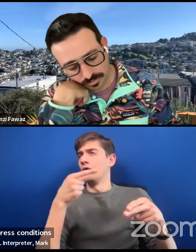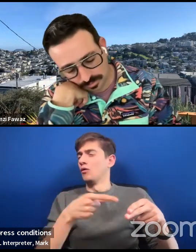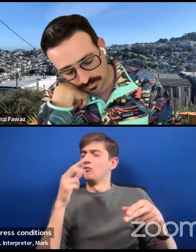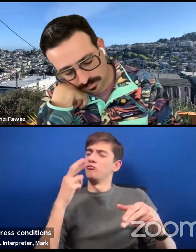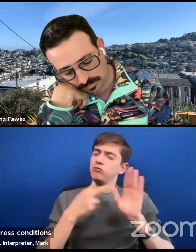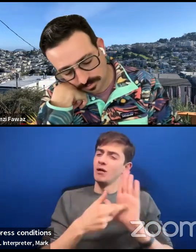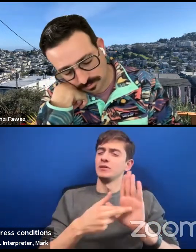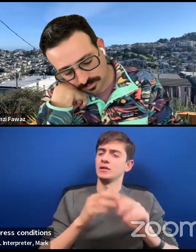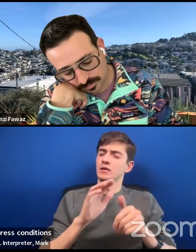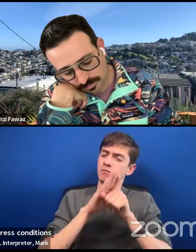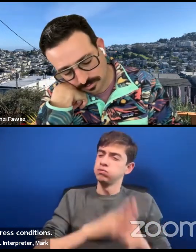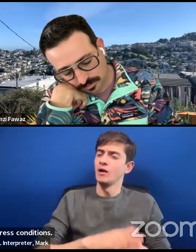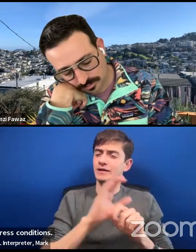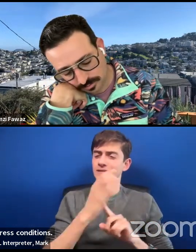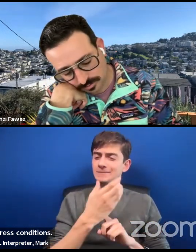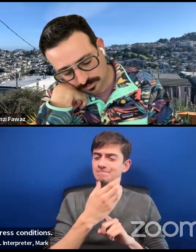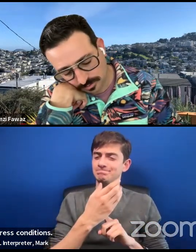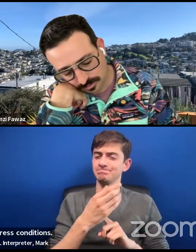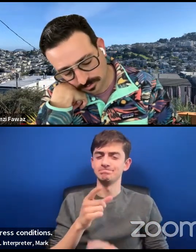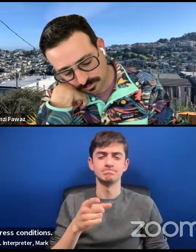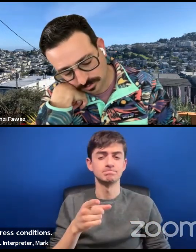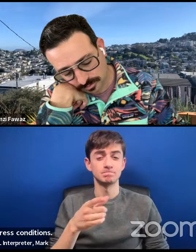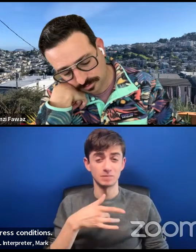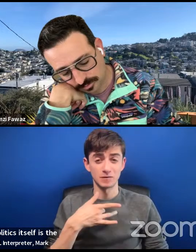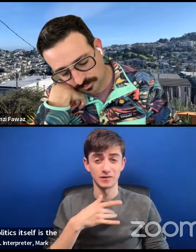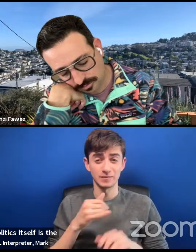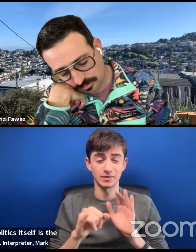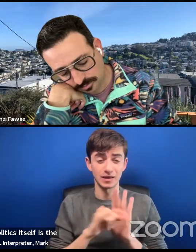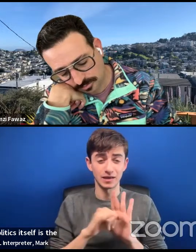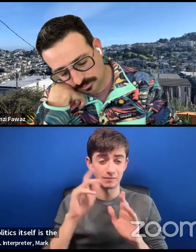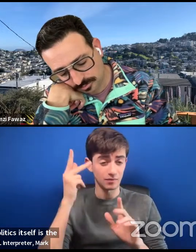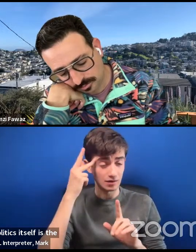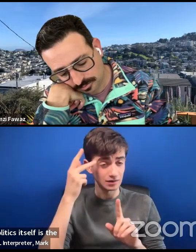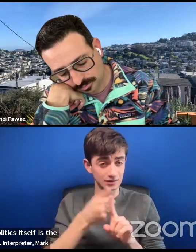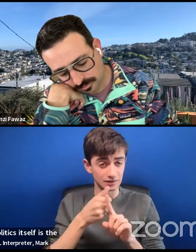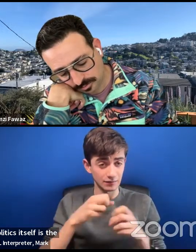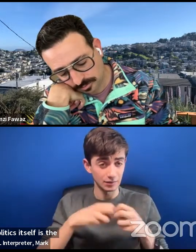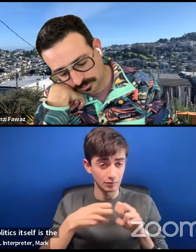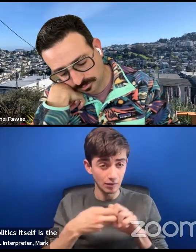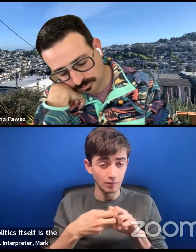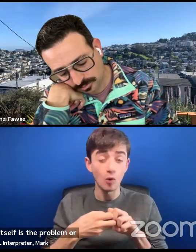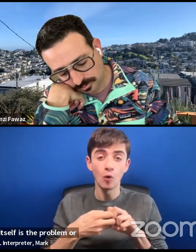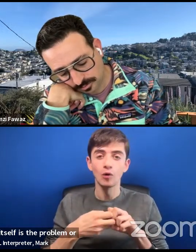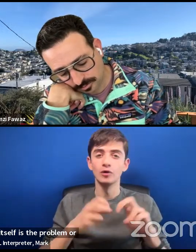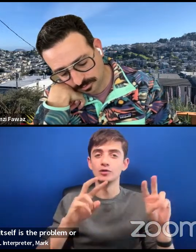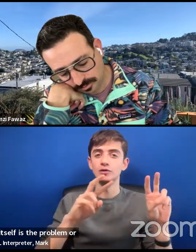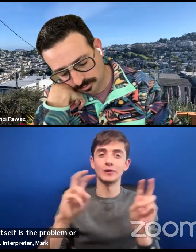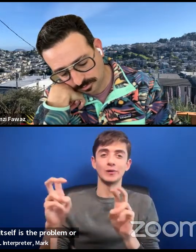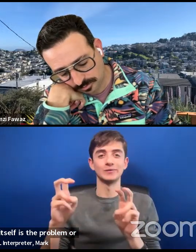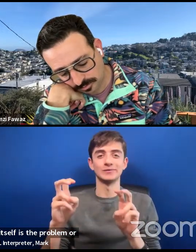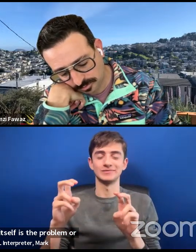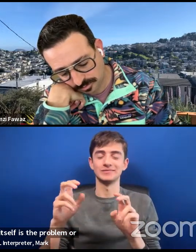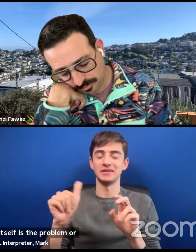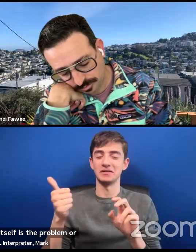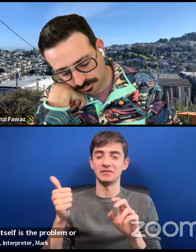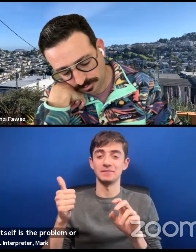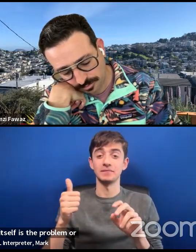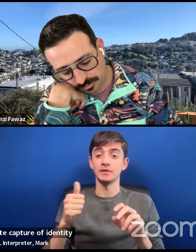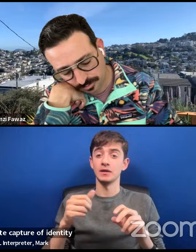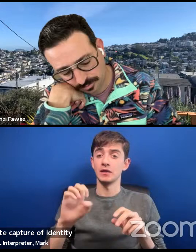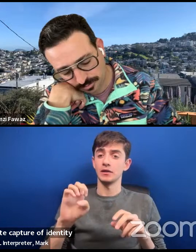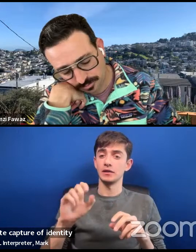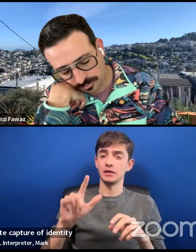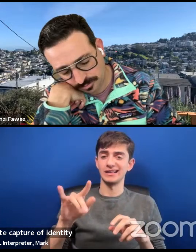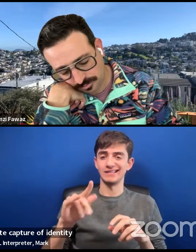identity politics itself is the problem? Or to quote Taiwo, it is the elite capture of identity politics that it's the